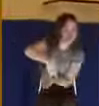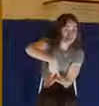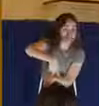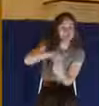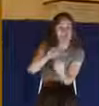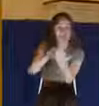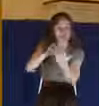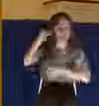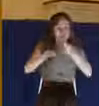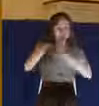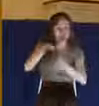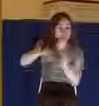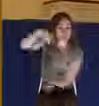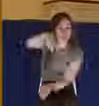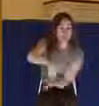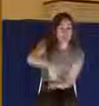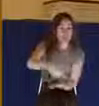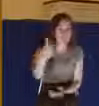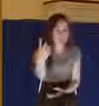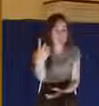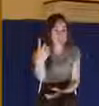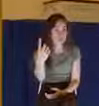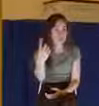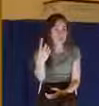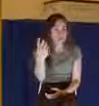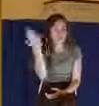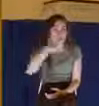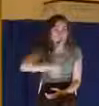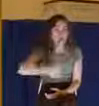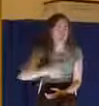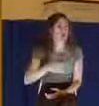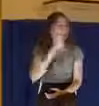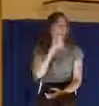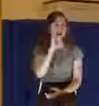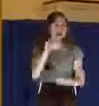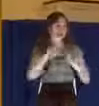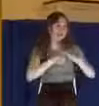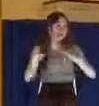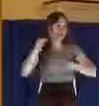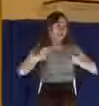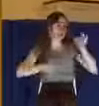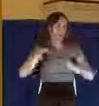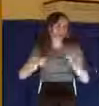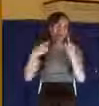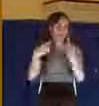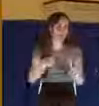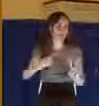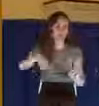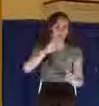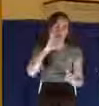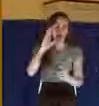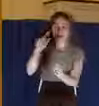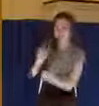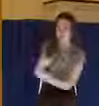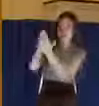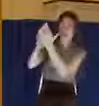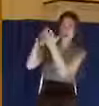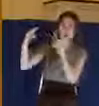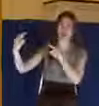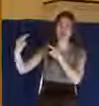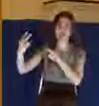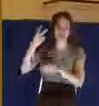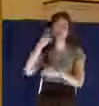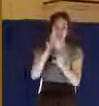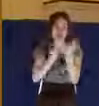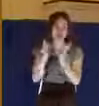You're not going to escape judgment. You will appear before the judge. And those who